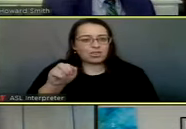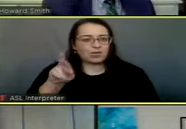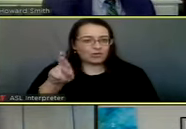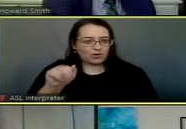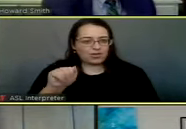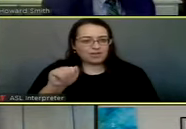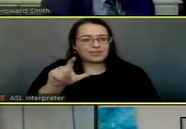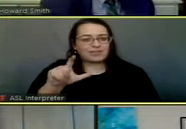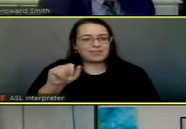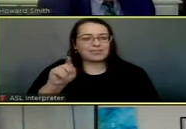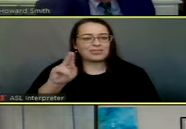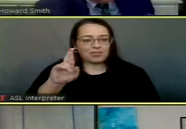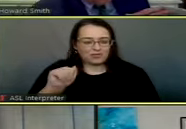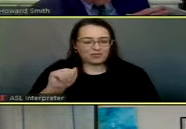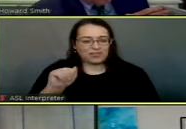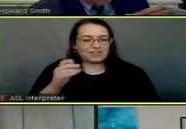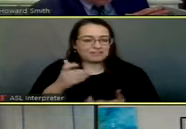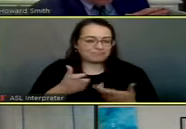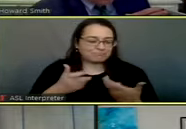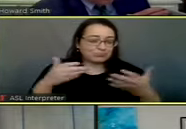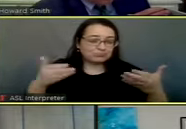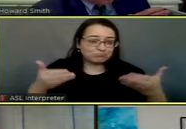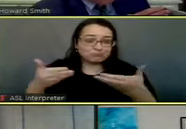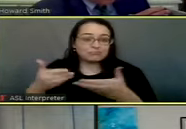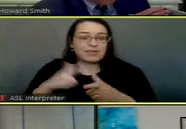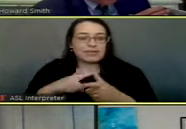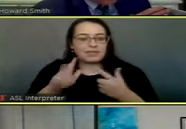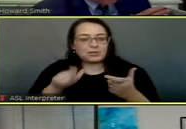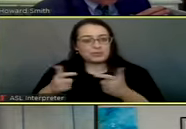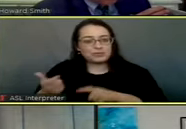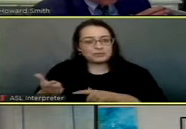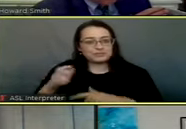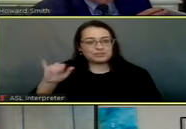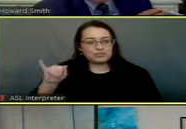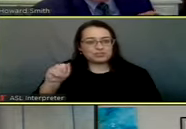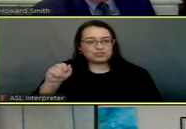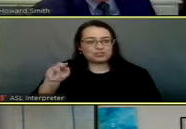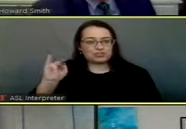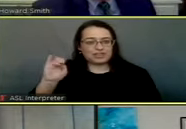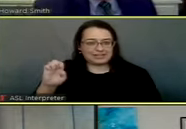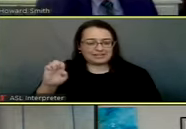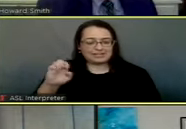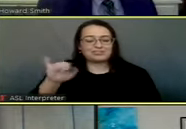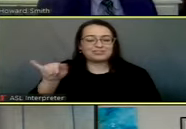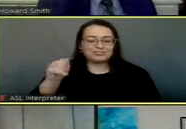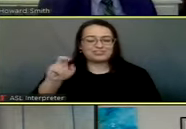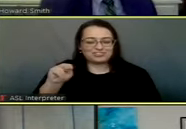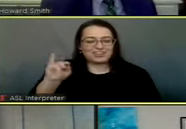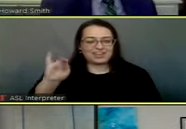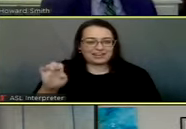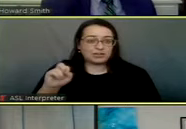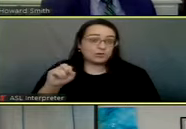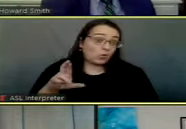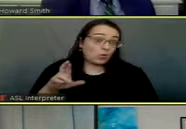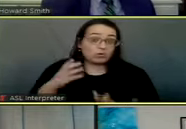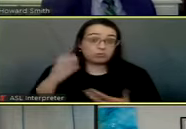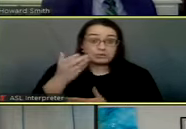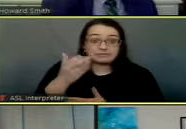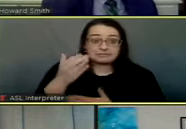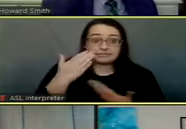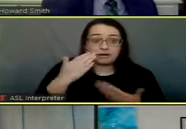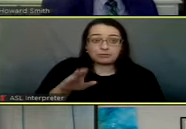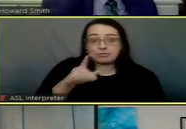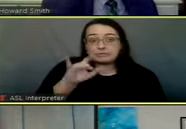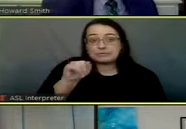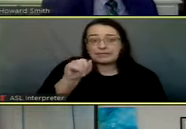City Manager and Chief Financial Officer, to make any introductory comments and then to hand it over to Janie. Laura? Or to do the presentation yourself. We've got